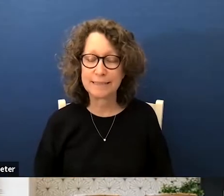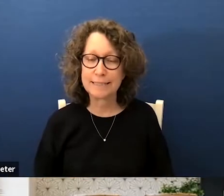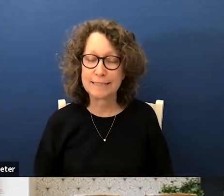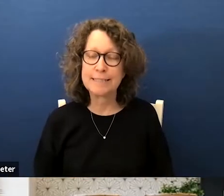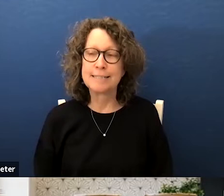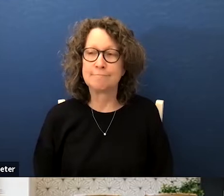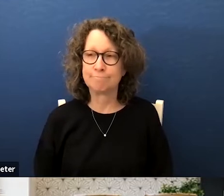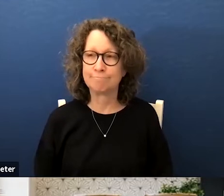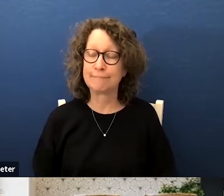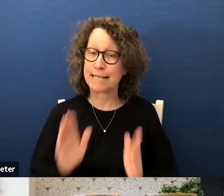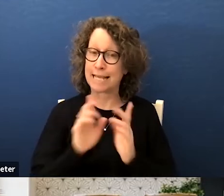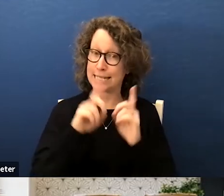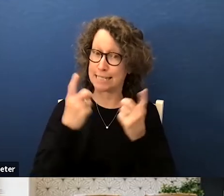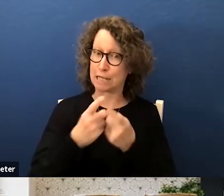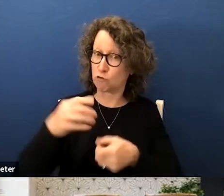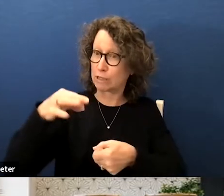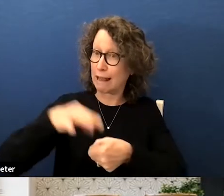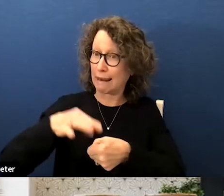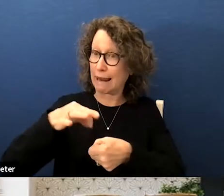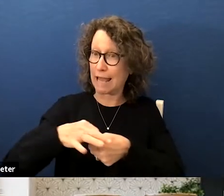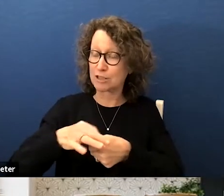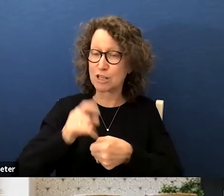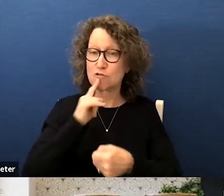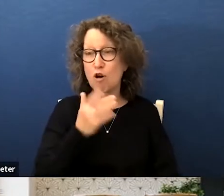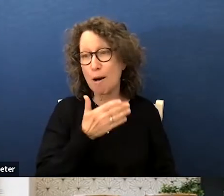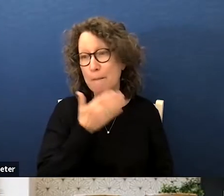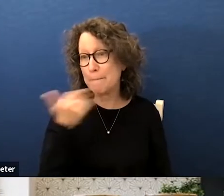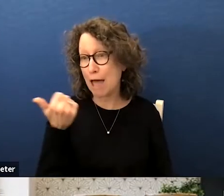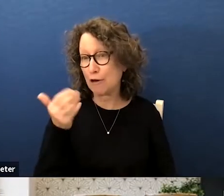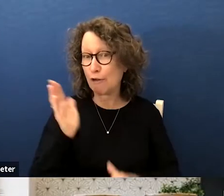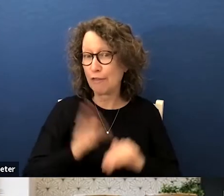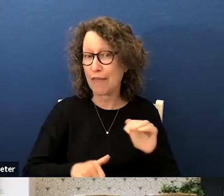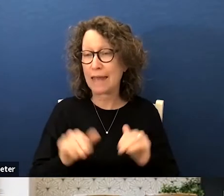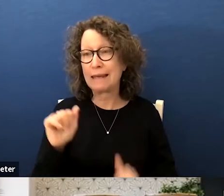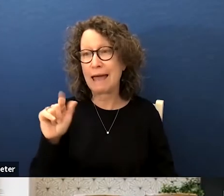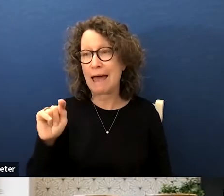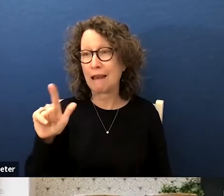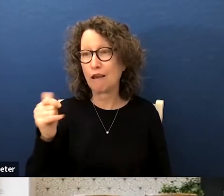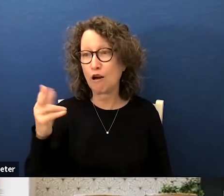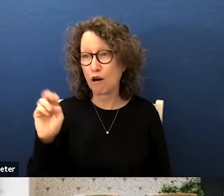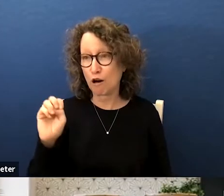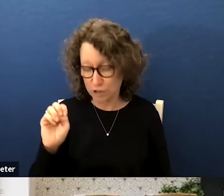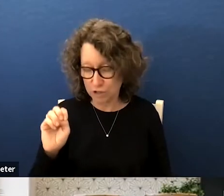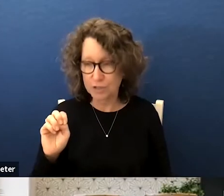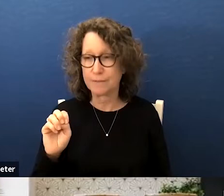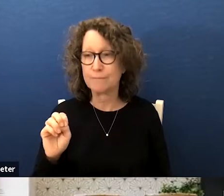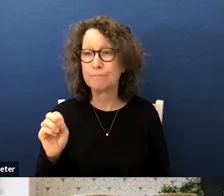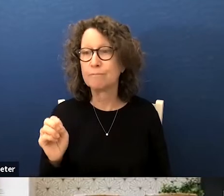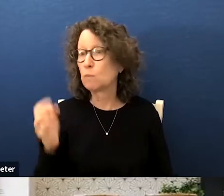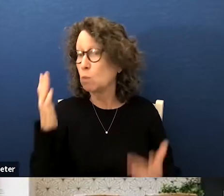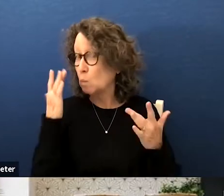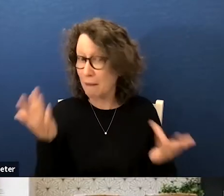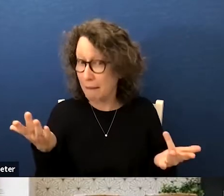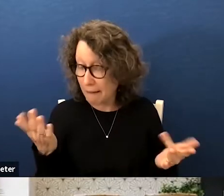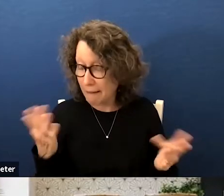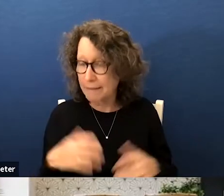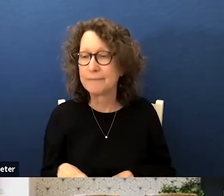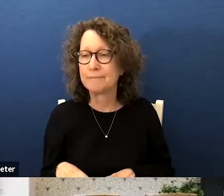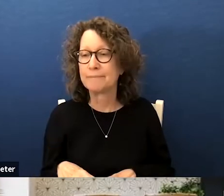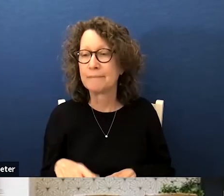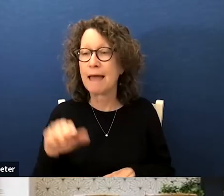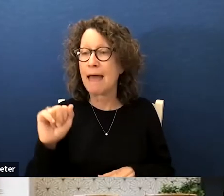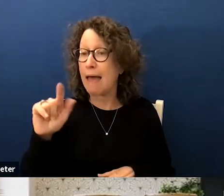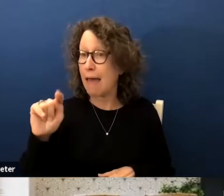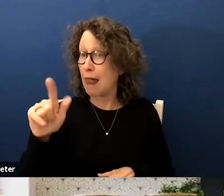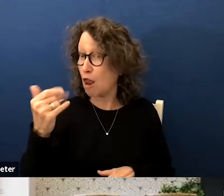district elections are better than at large why because at